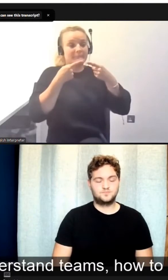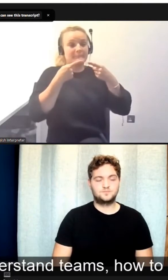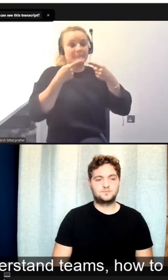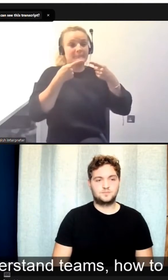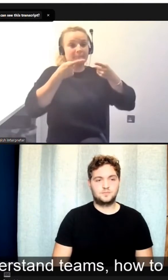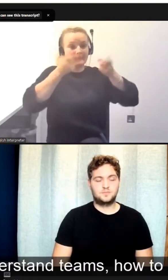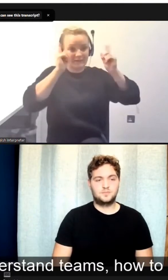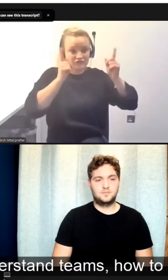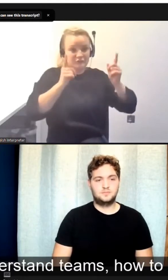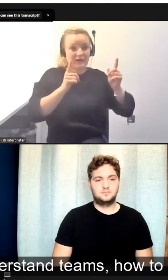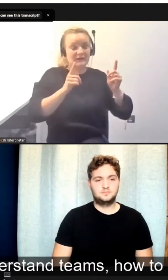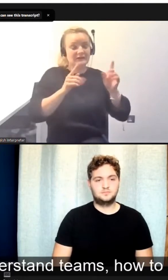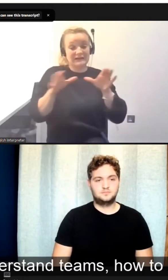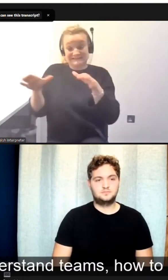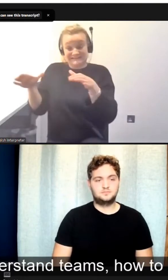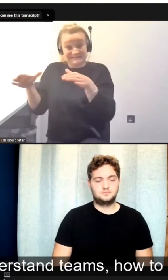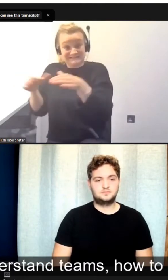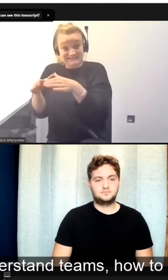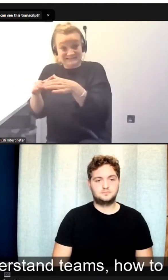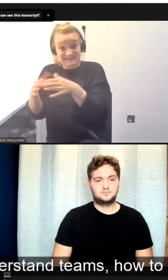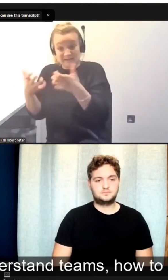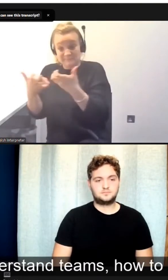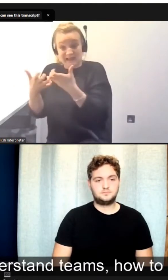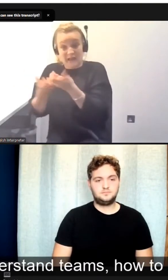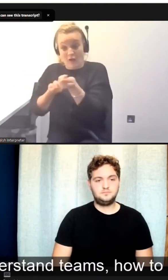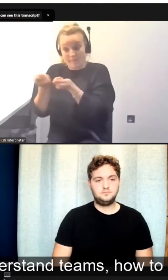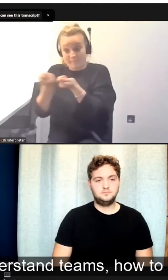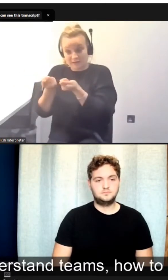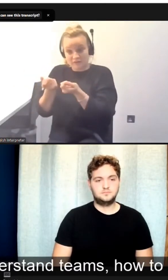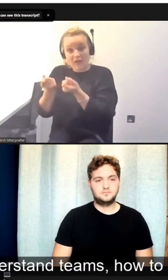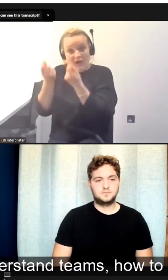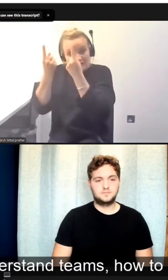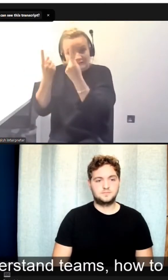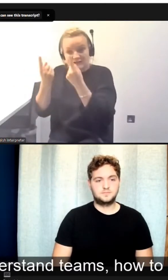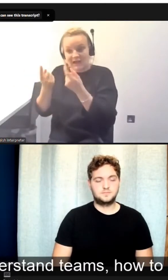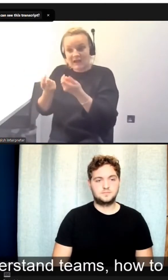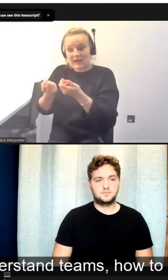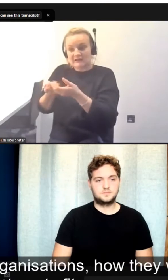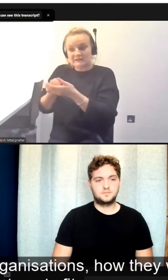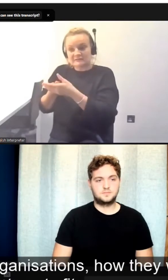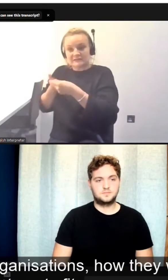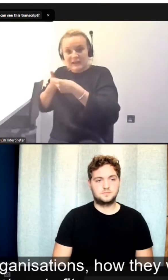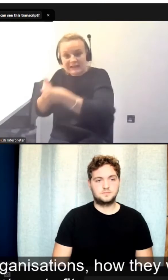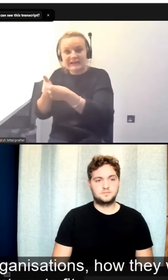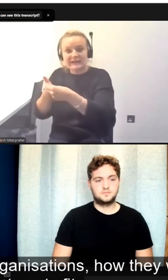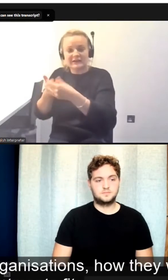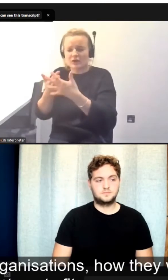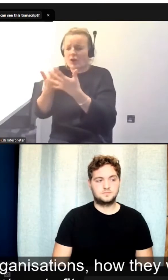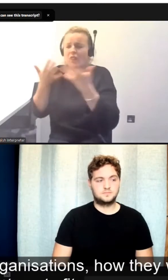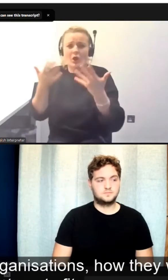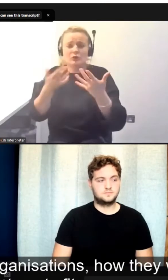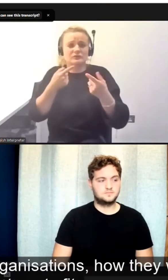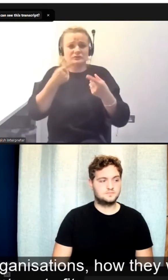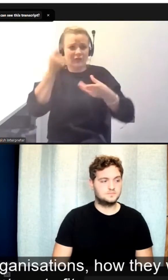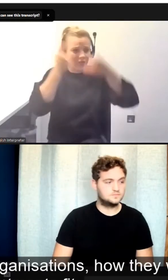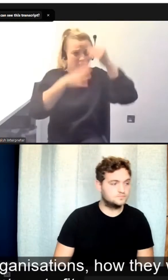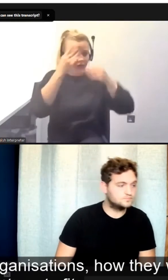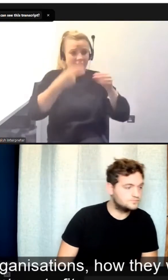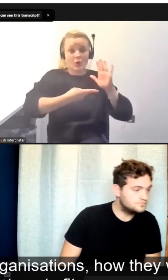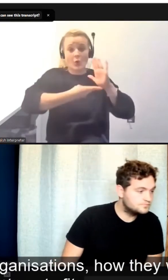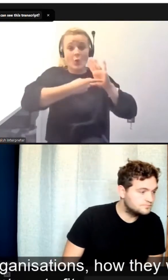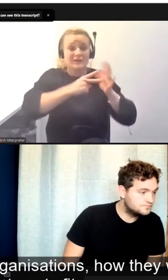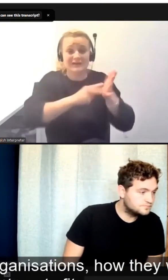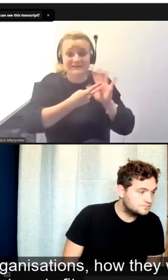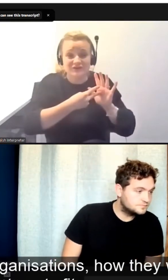the team, how teams work, how to understand teams, how to manage teams. Loads to learn about organisations,